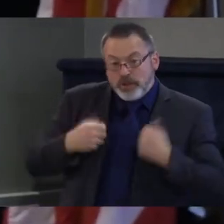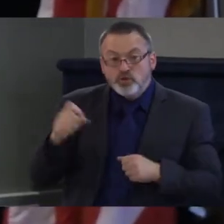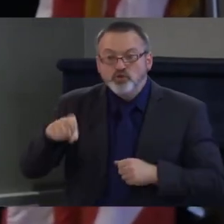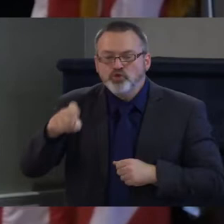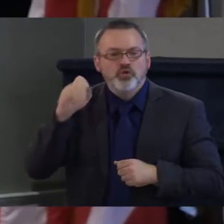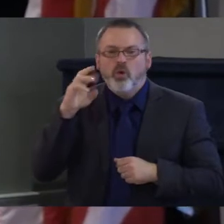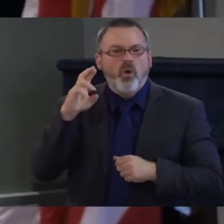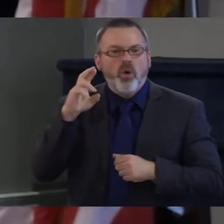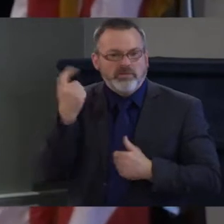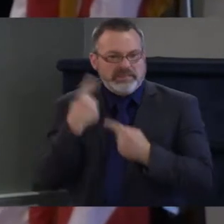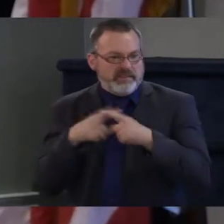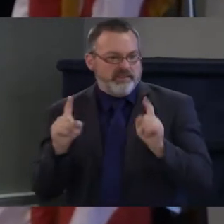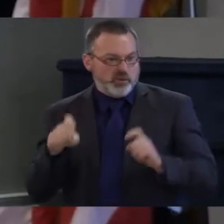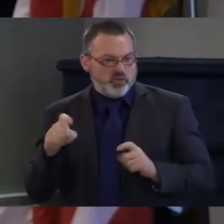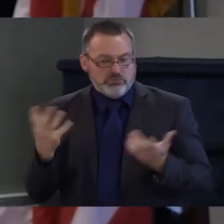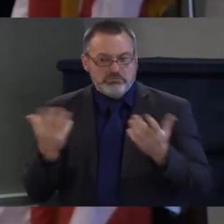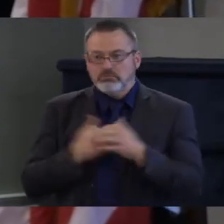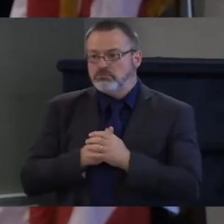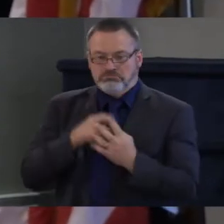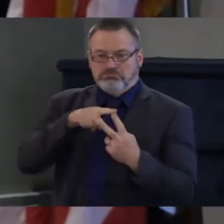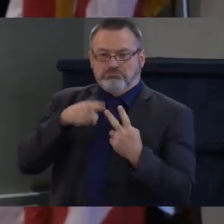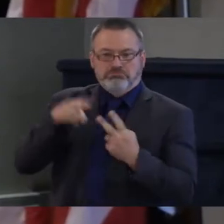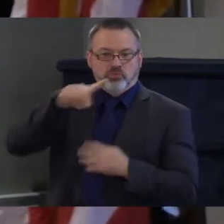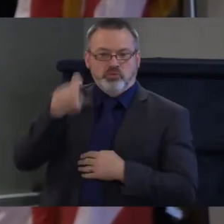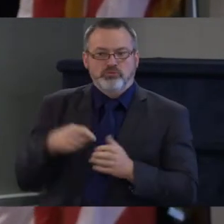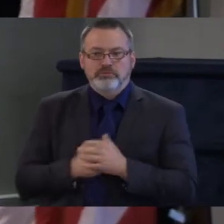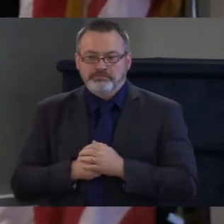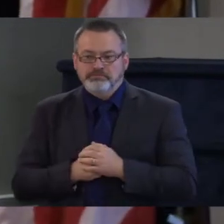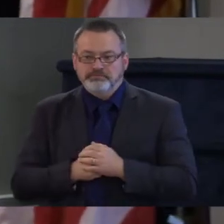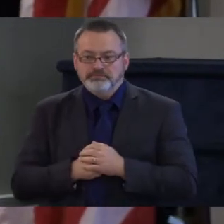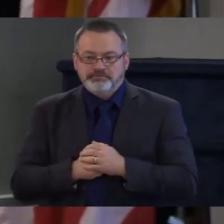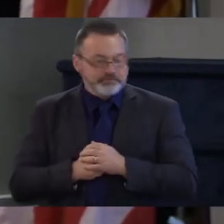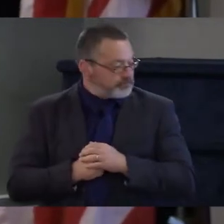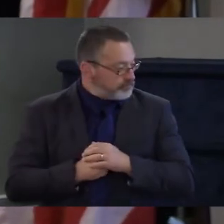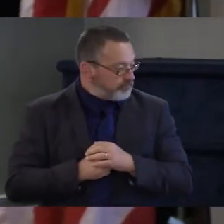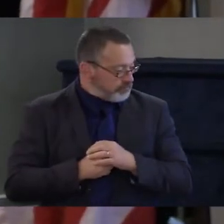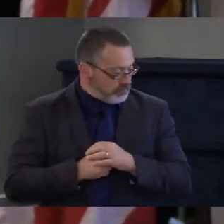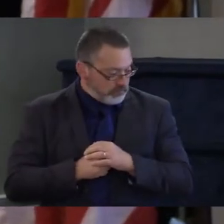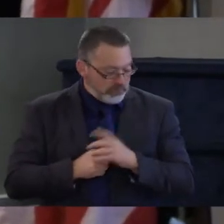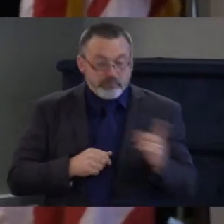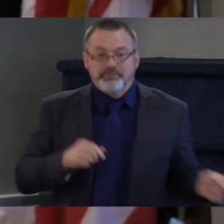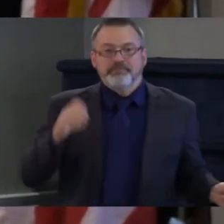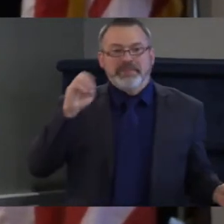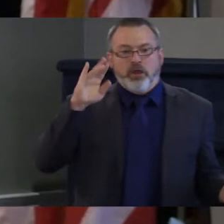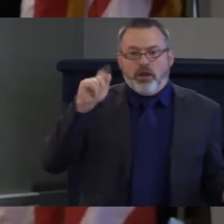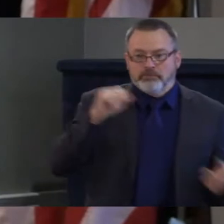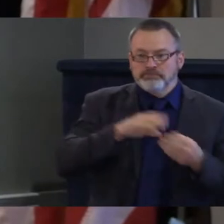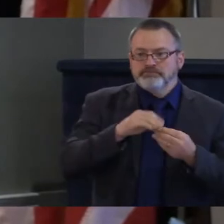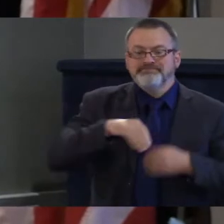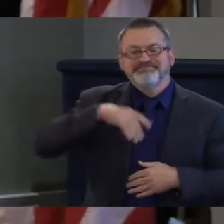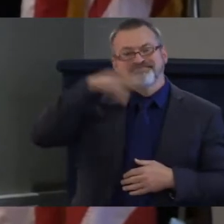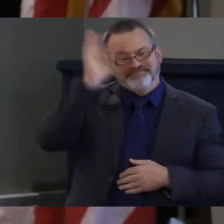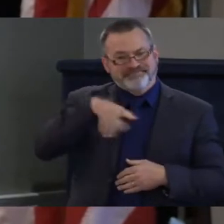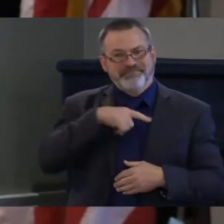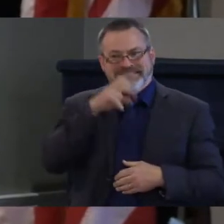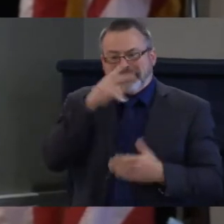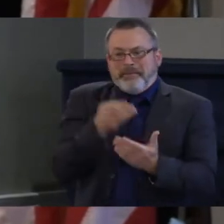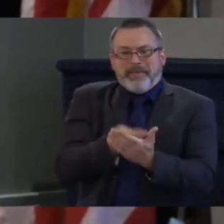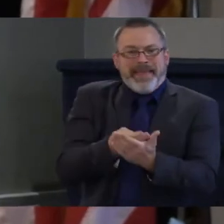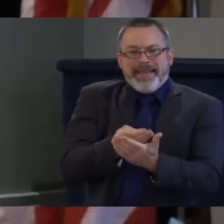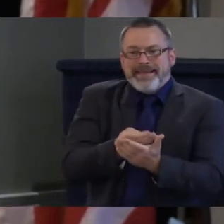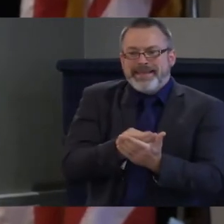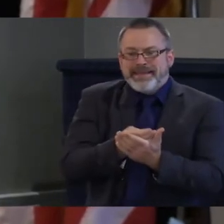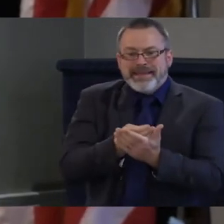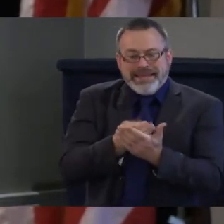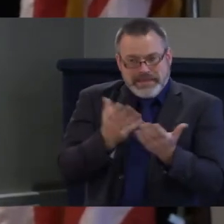for organizations and programs that we know work. Rather